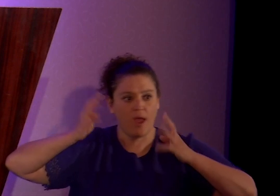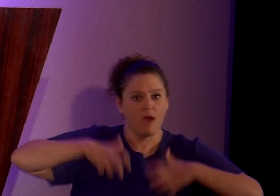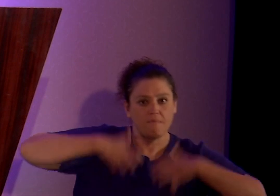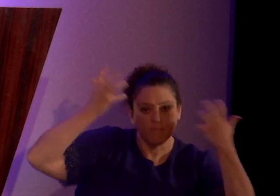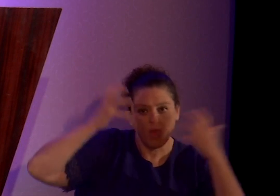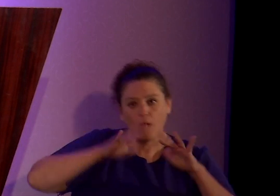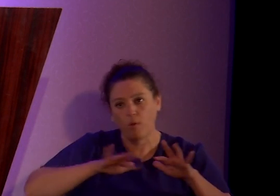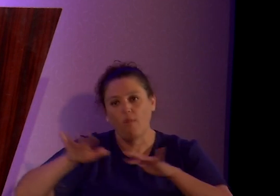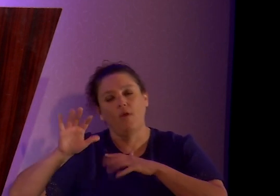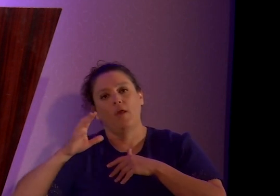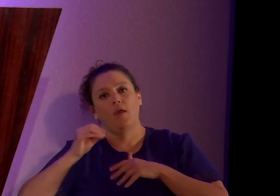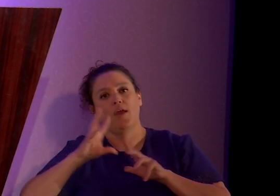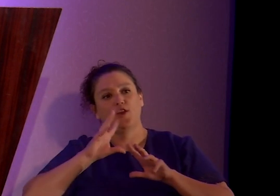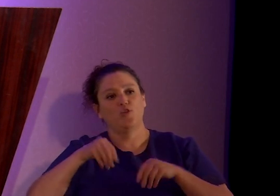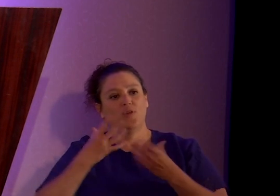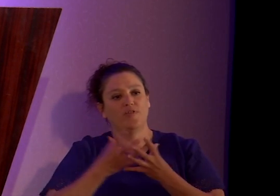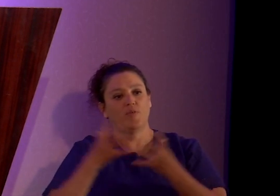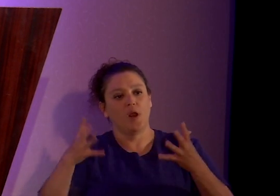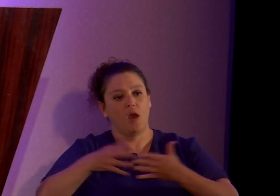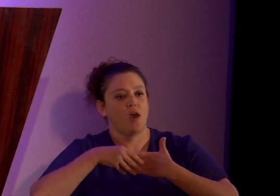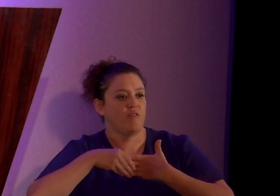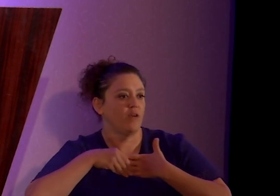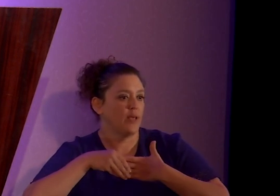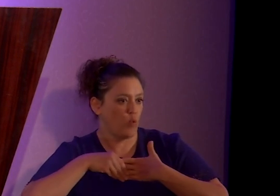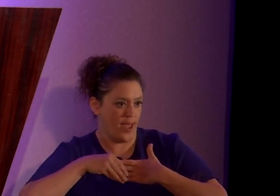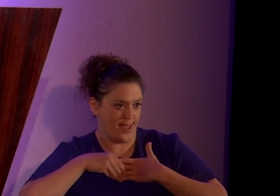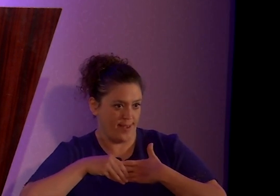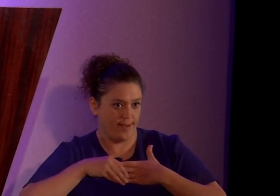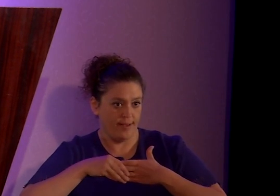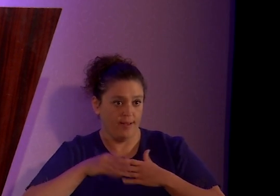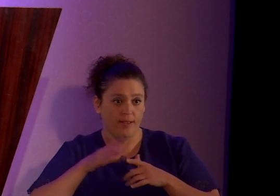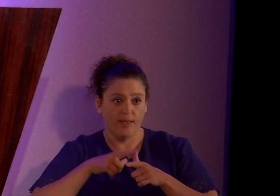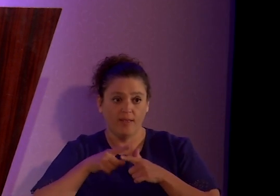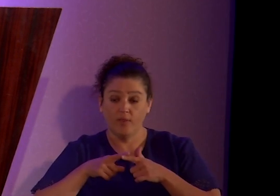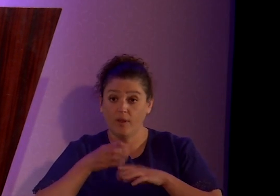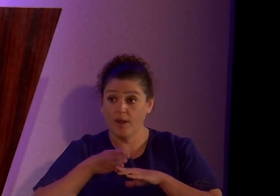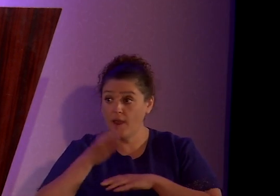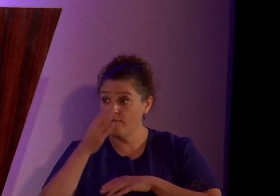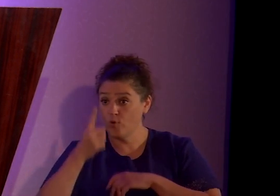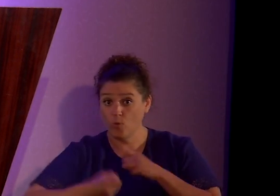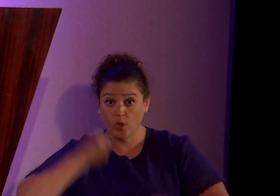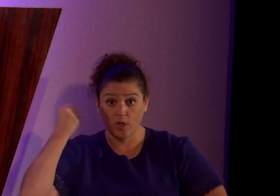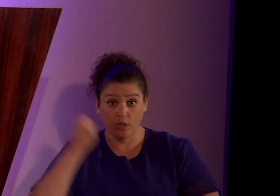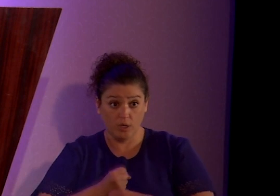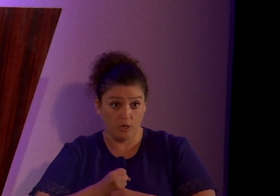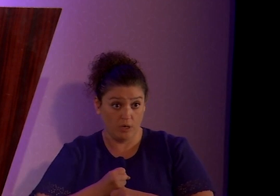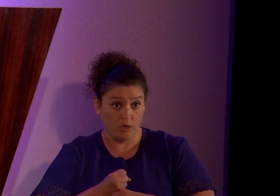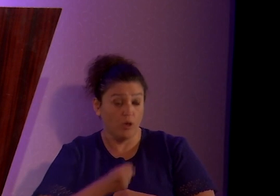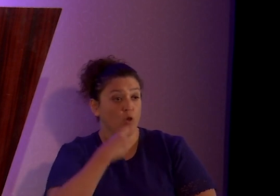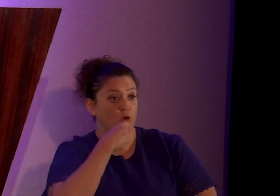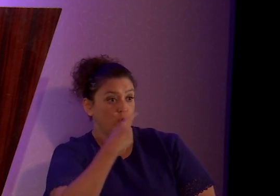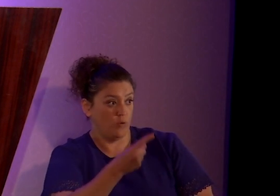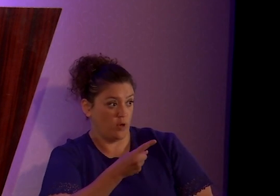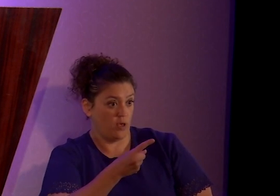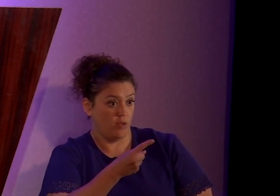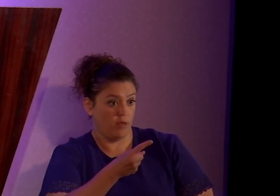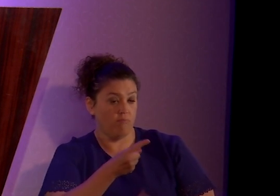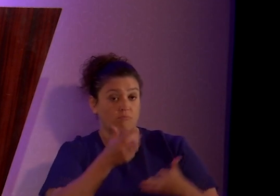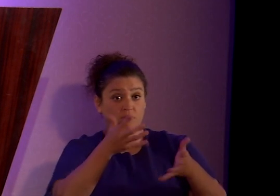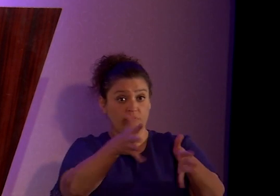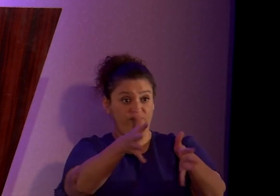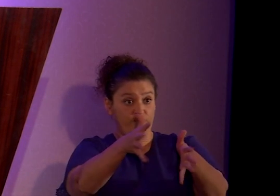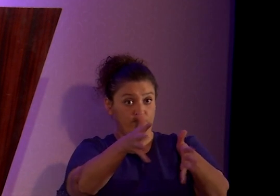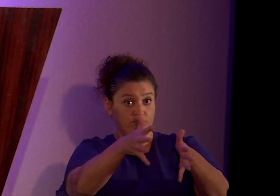and you give them a lot of leeway. But after that one year, you tell them, shape up,